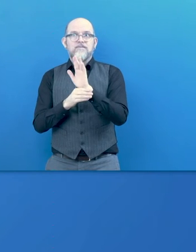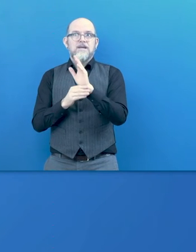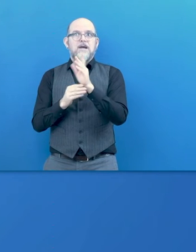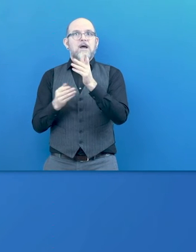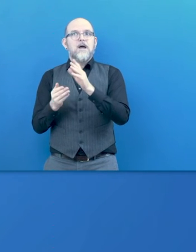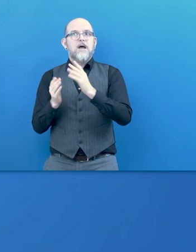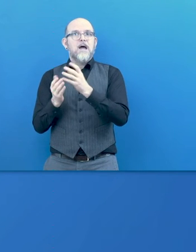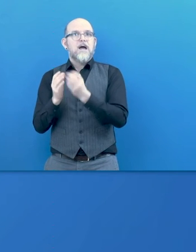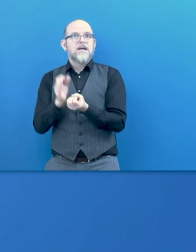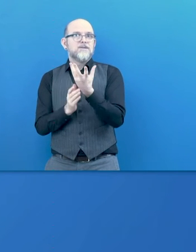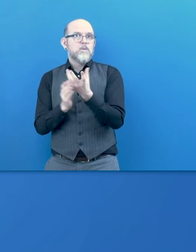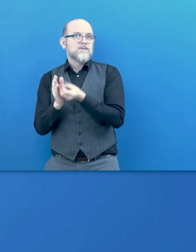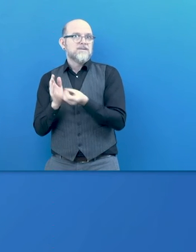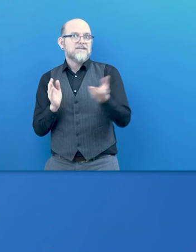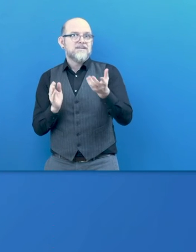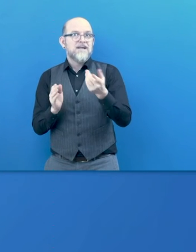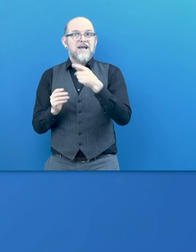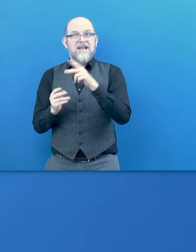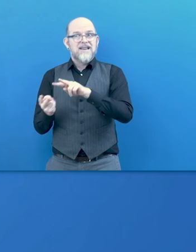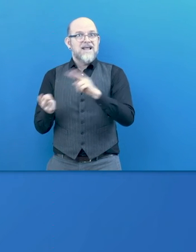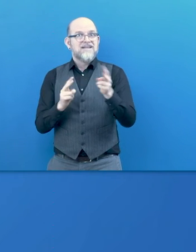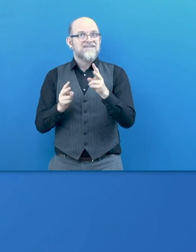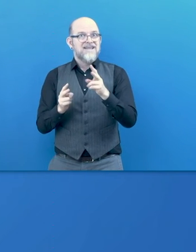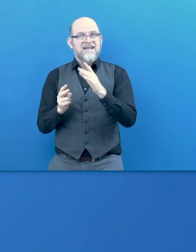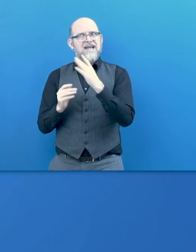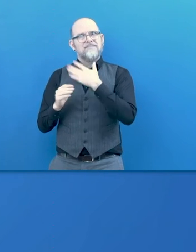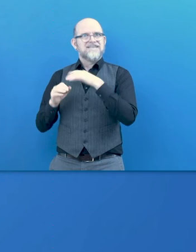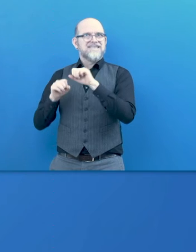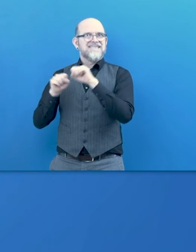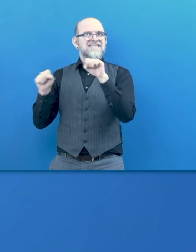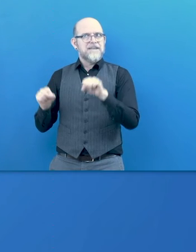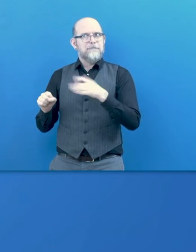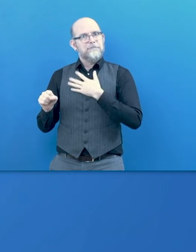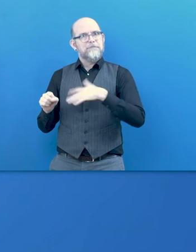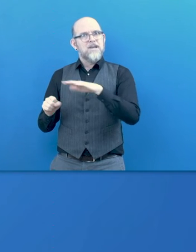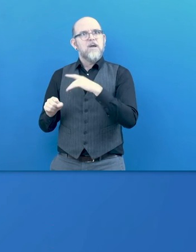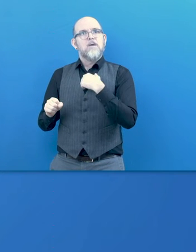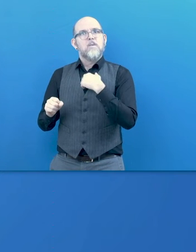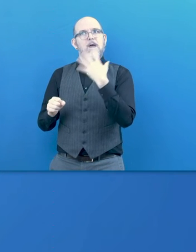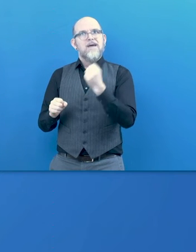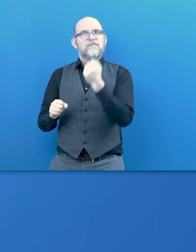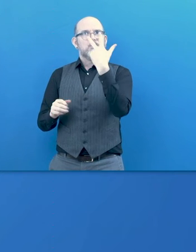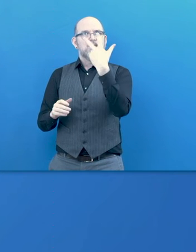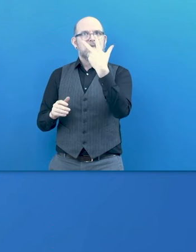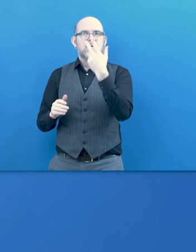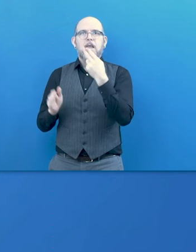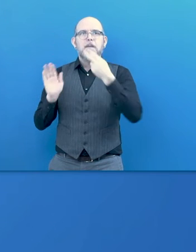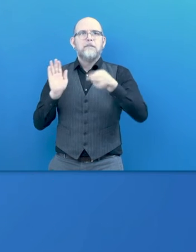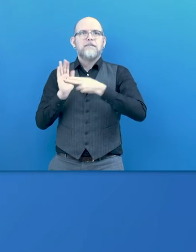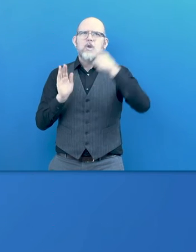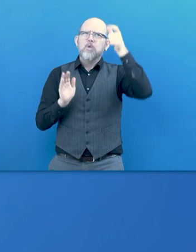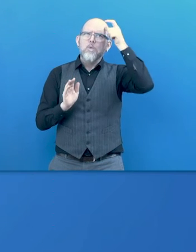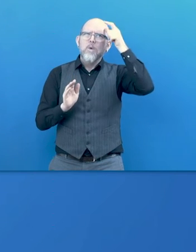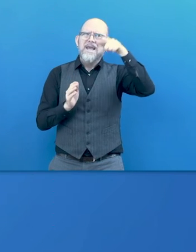video translation system. We apply three patents in Turkey and one PCT to Europe.